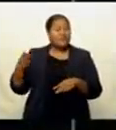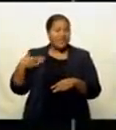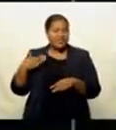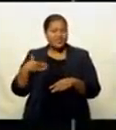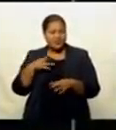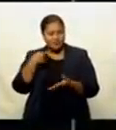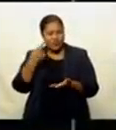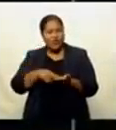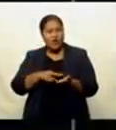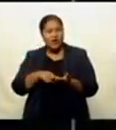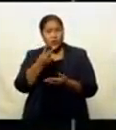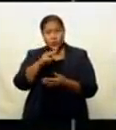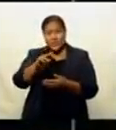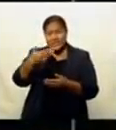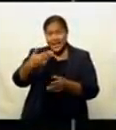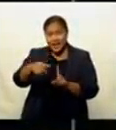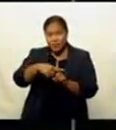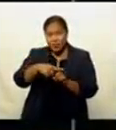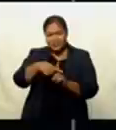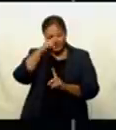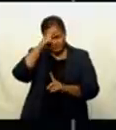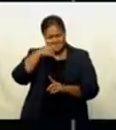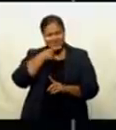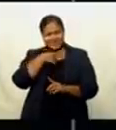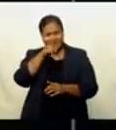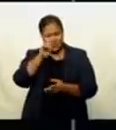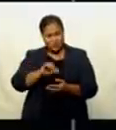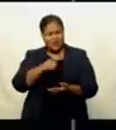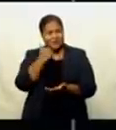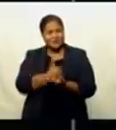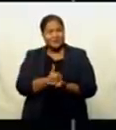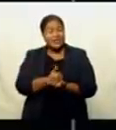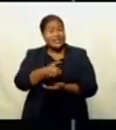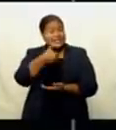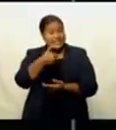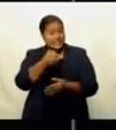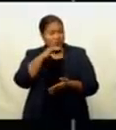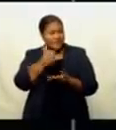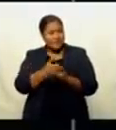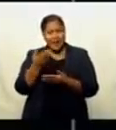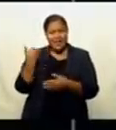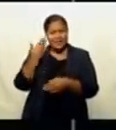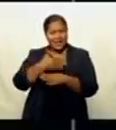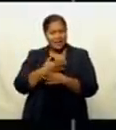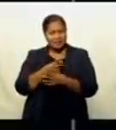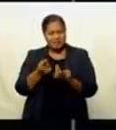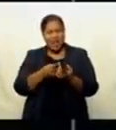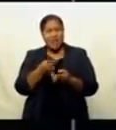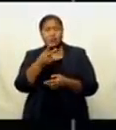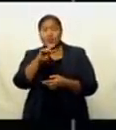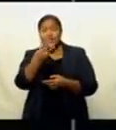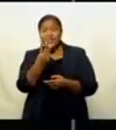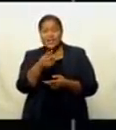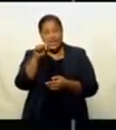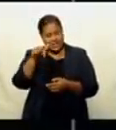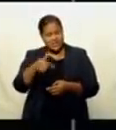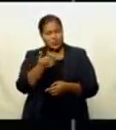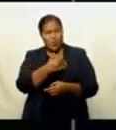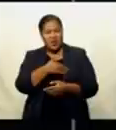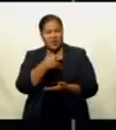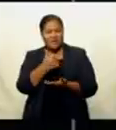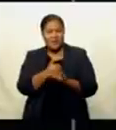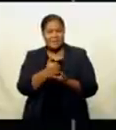recorded 29 new COVID-19 cases. Six were confirmed last night, while another 23 were recorded this morning.